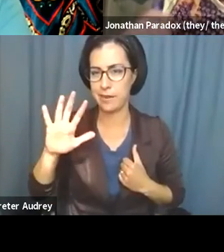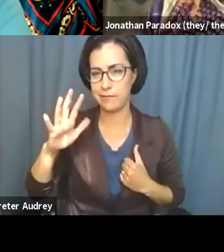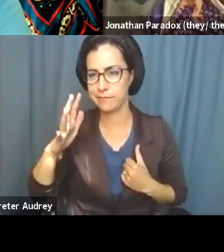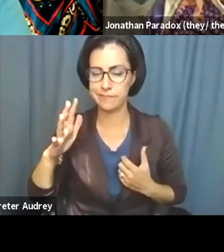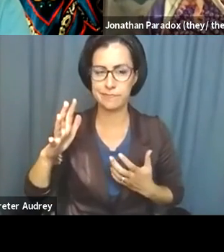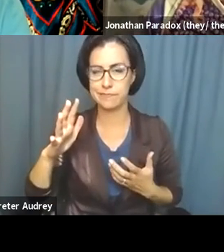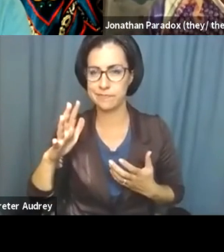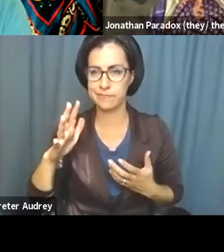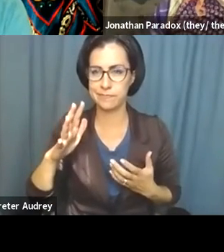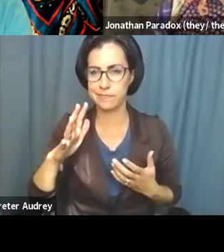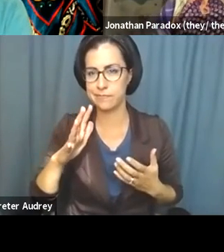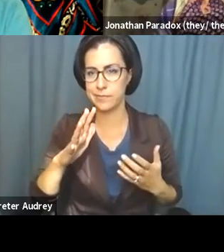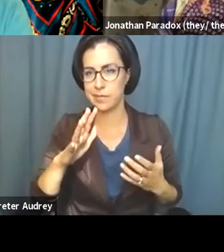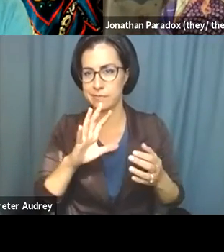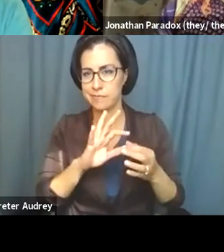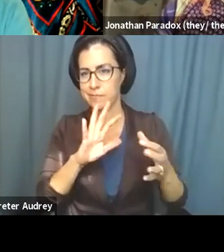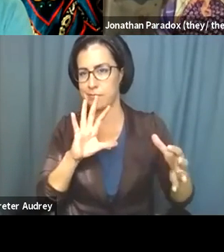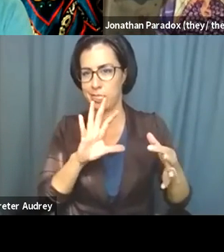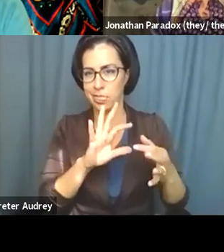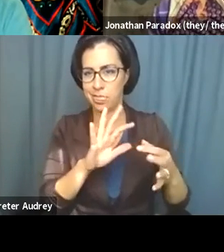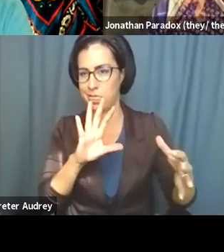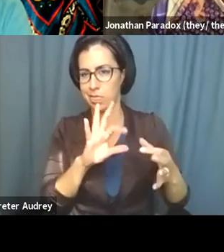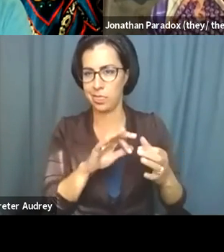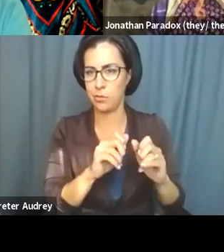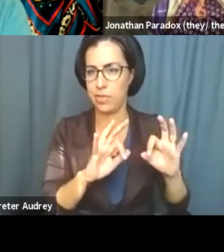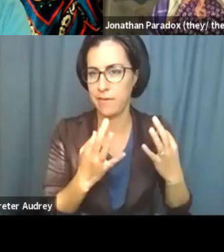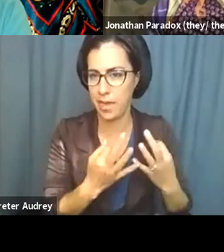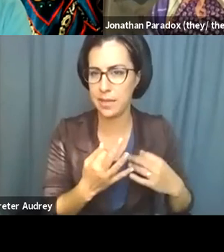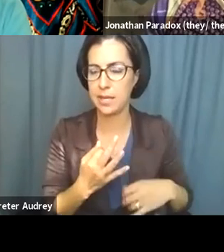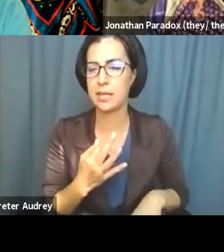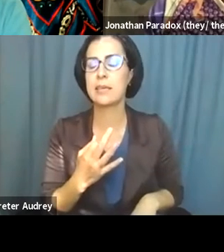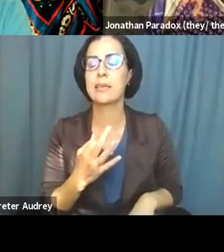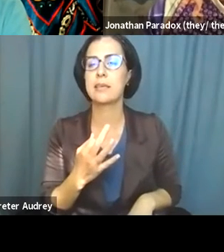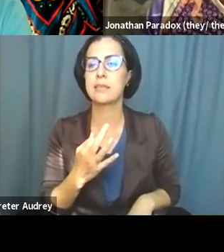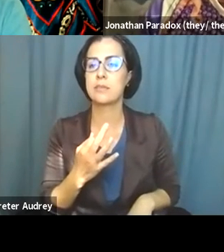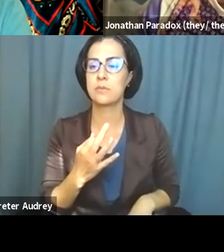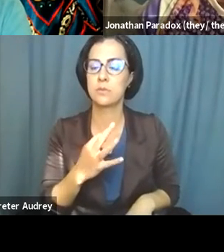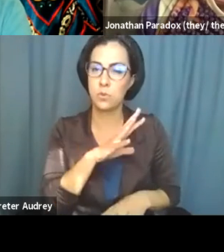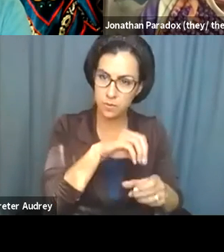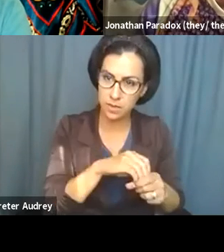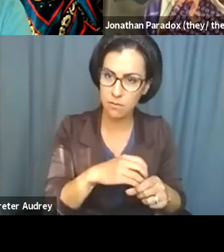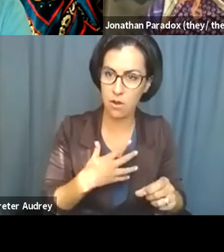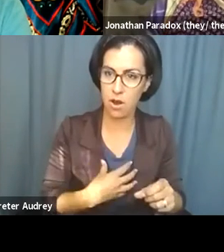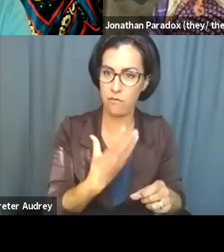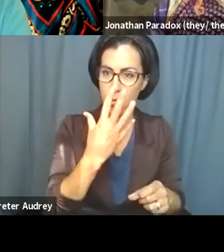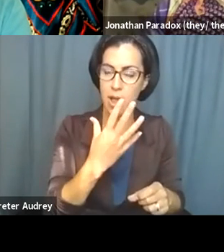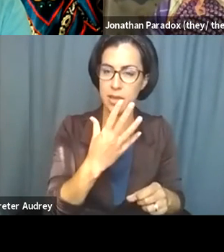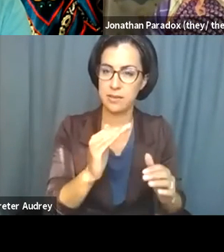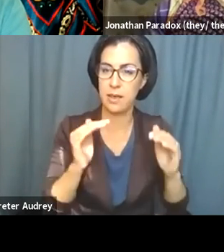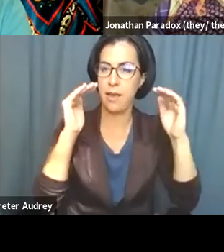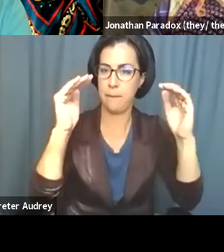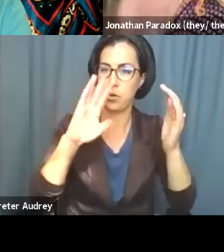of estrangement. Um, so, so being part of, uh, a white upper middle class family, um,